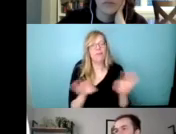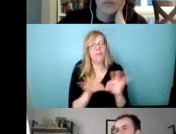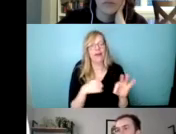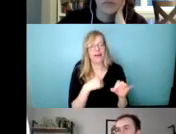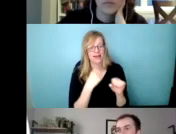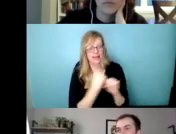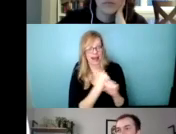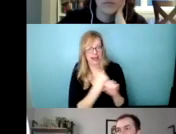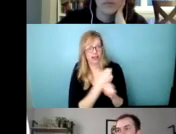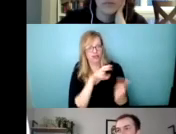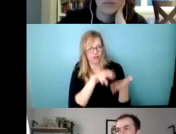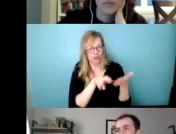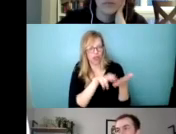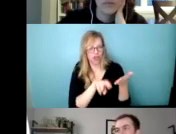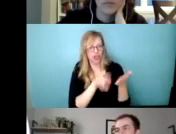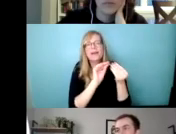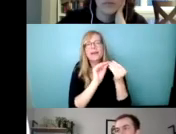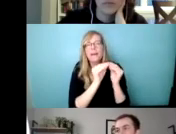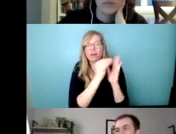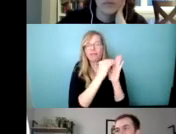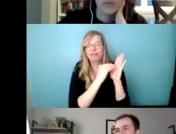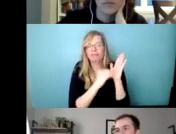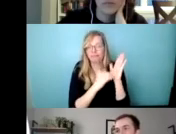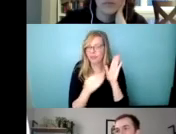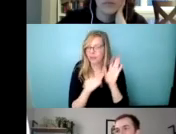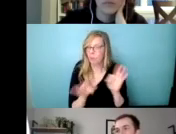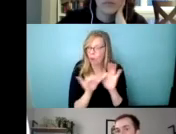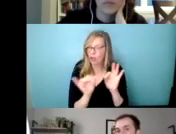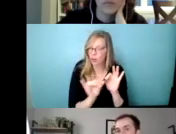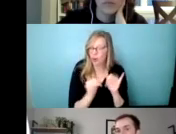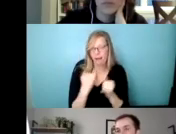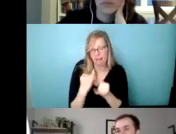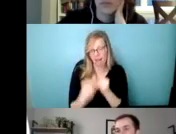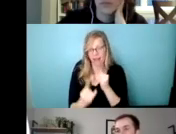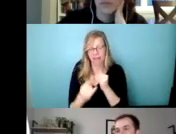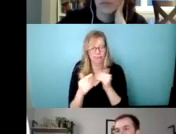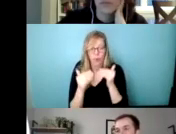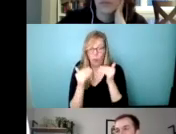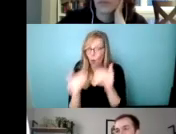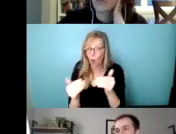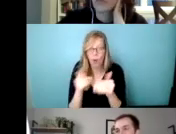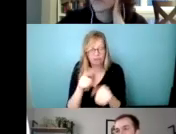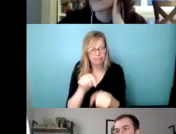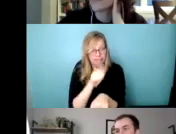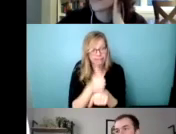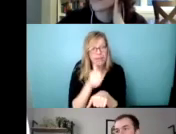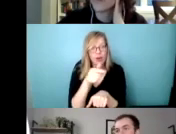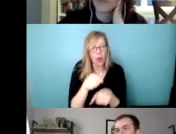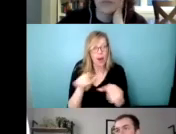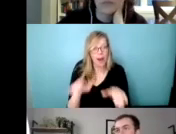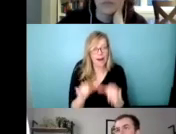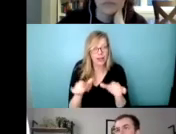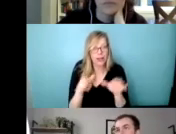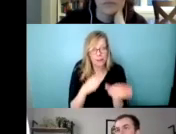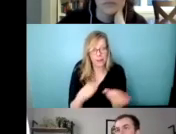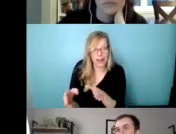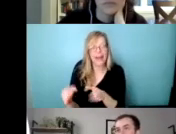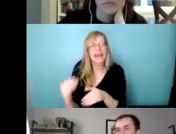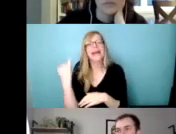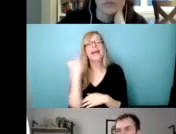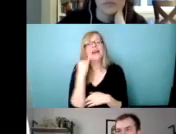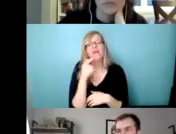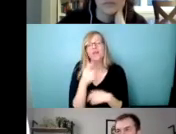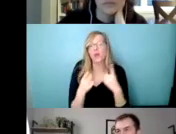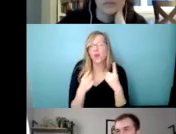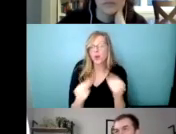too. And then the last thing, go implement your action plan. So, especially if you're doing this in collaboration with folks in the